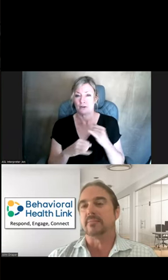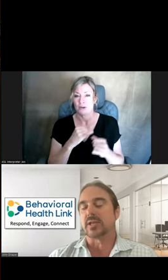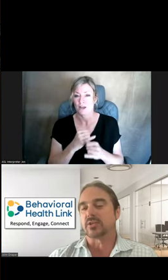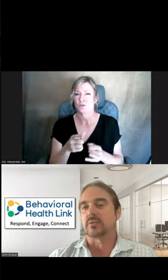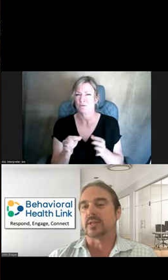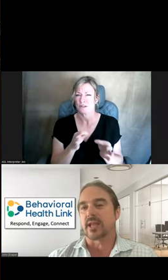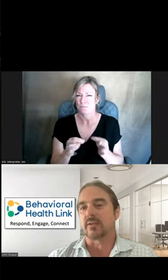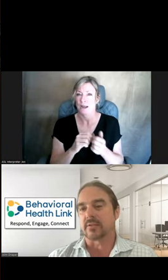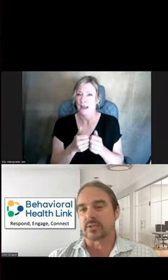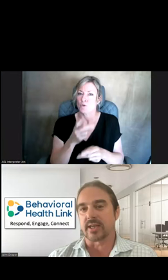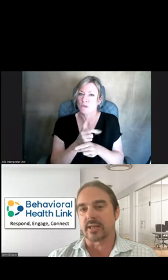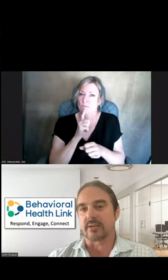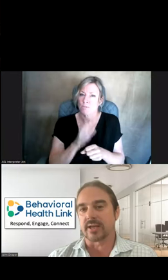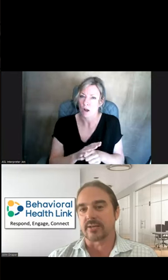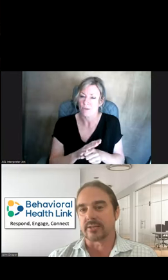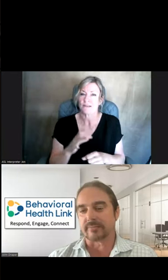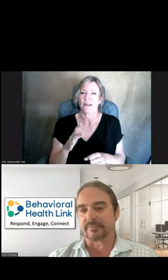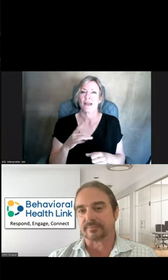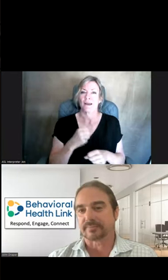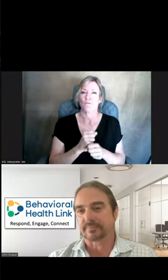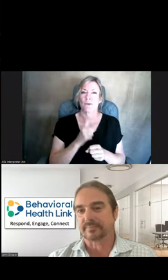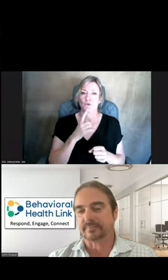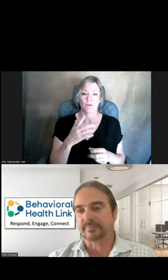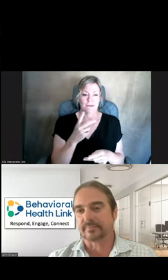and make sure that care feels like care. Terrence?